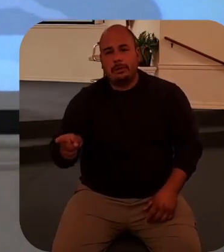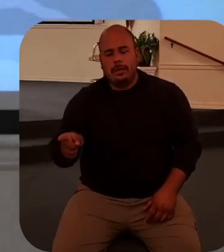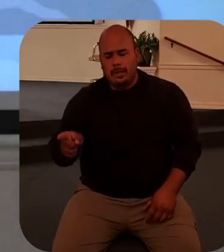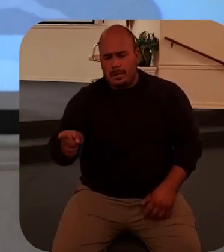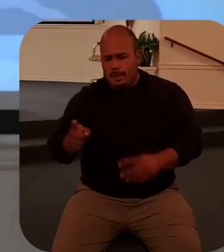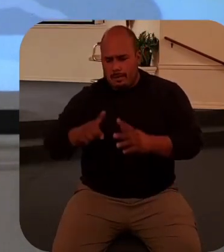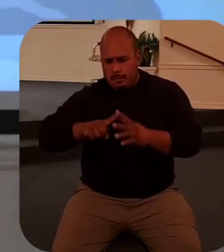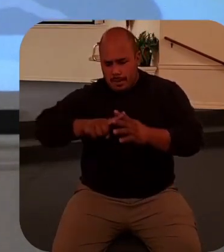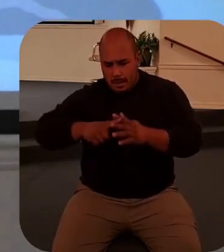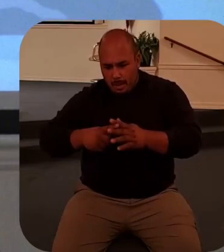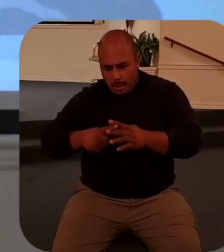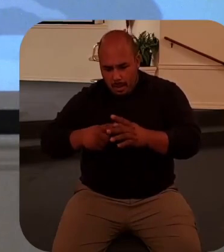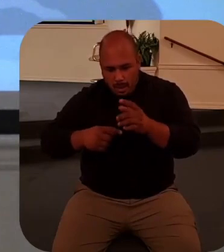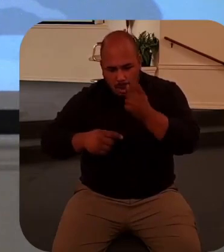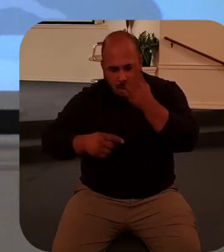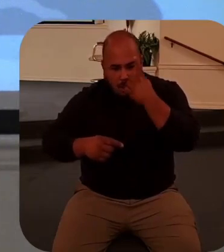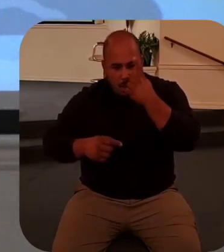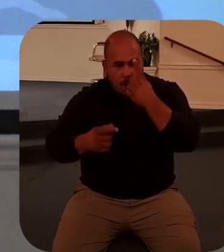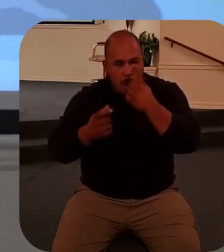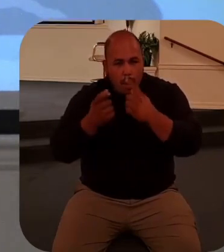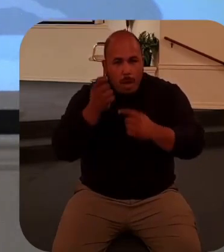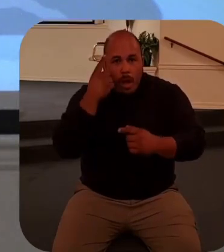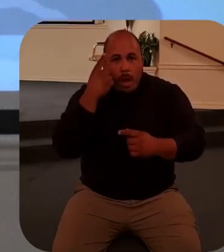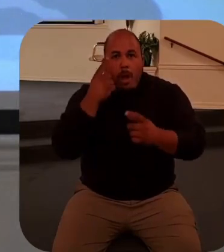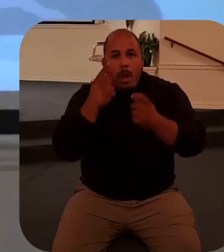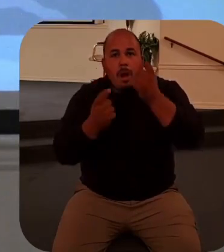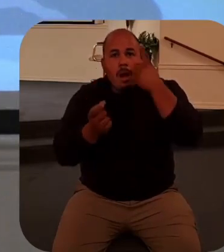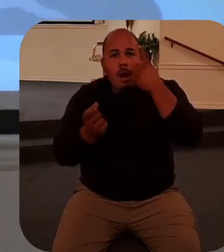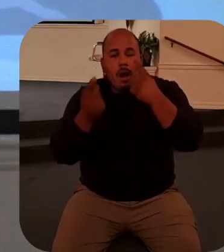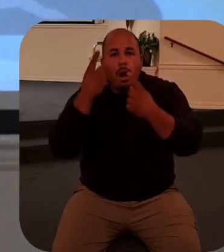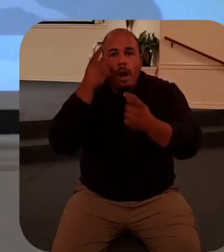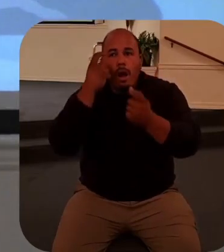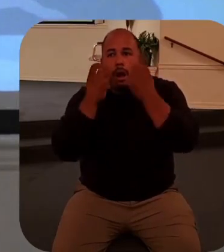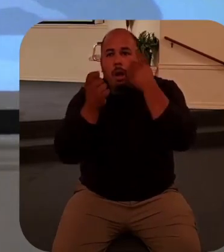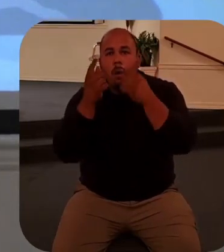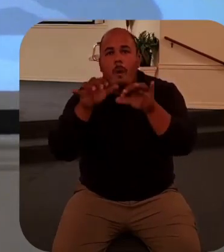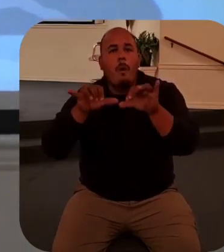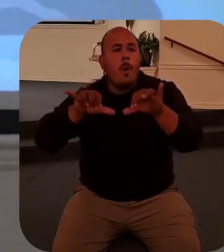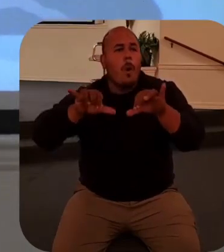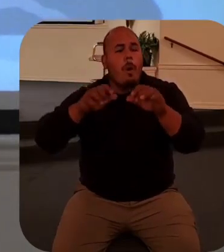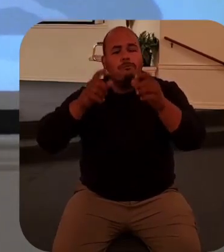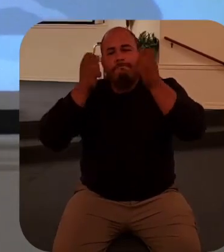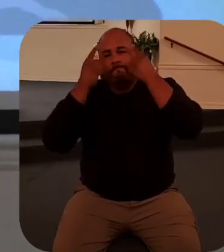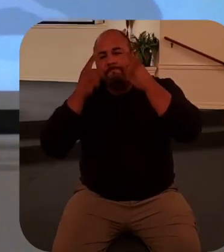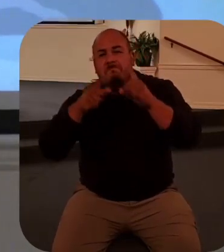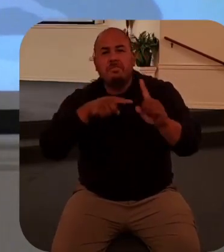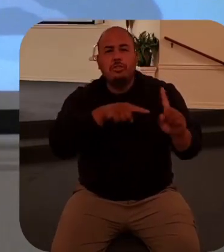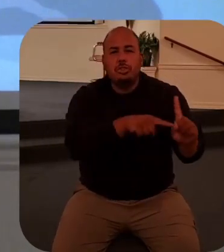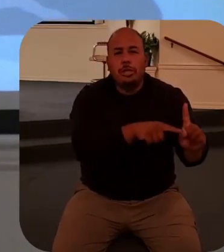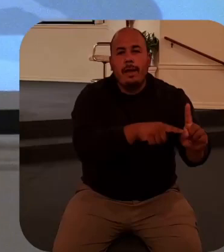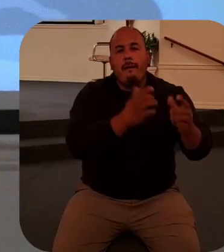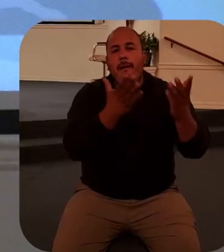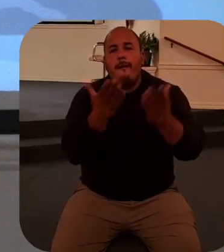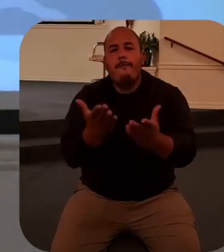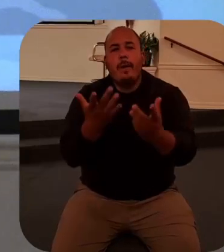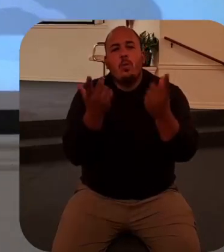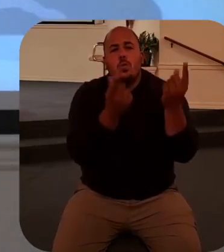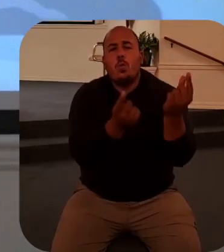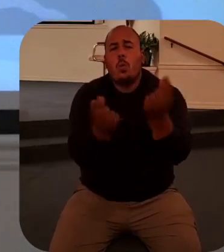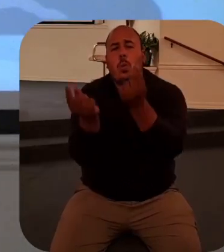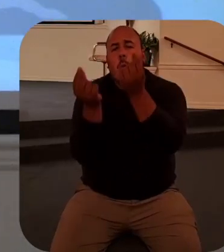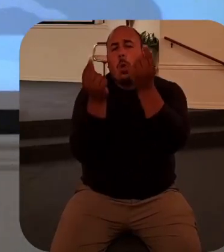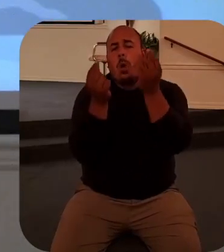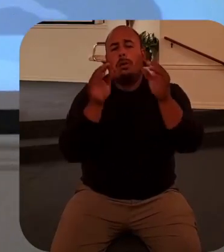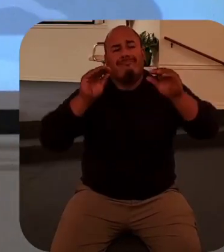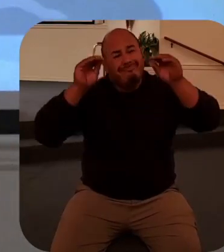to understand she began to sense that Jesus was offering to do what no